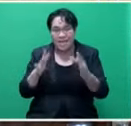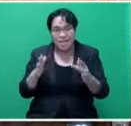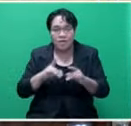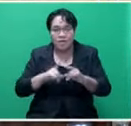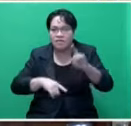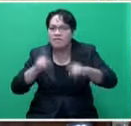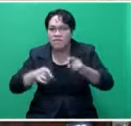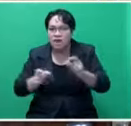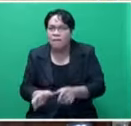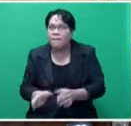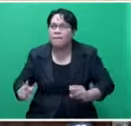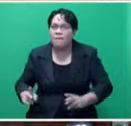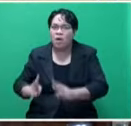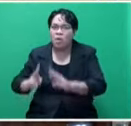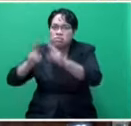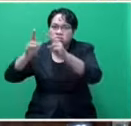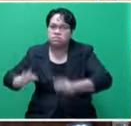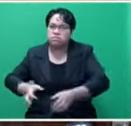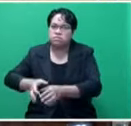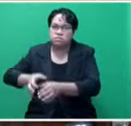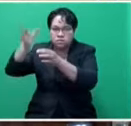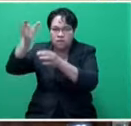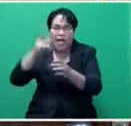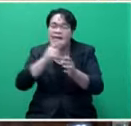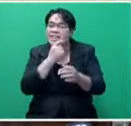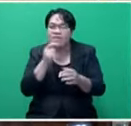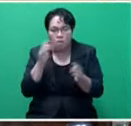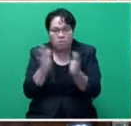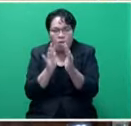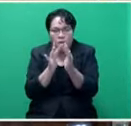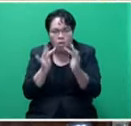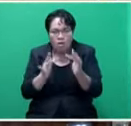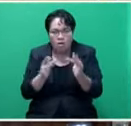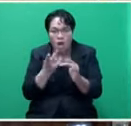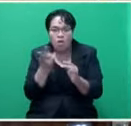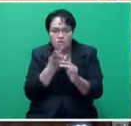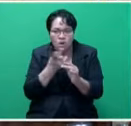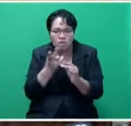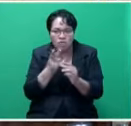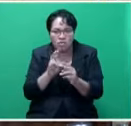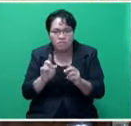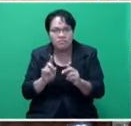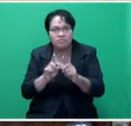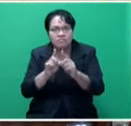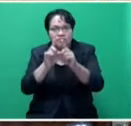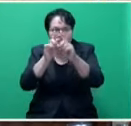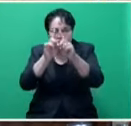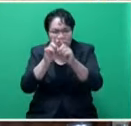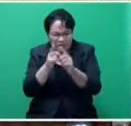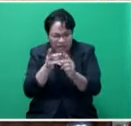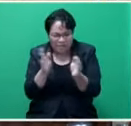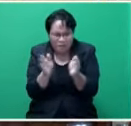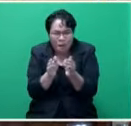different towers in Tavuni, where they have one small hill, both of them are sharing. And because it's such a small